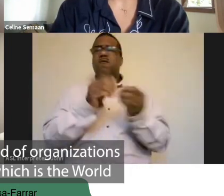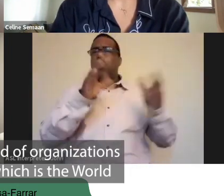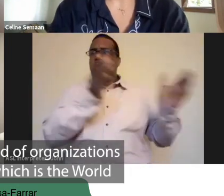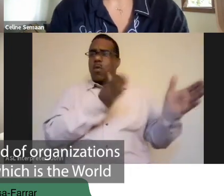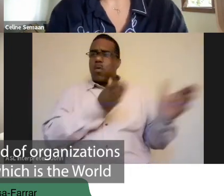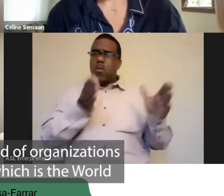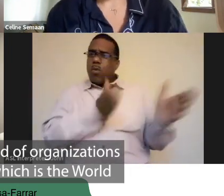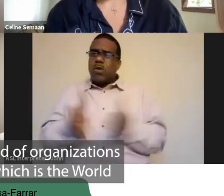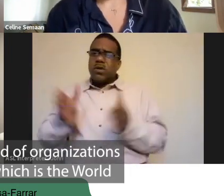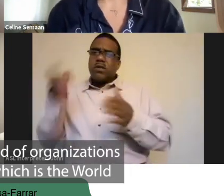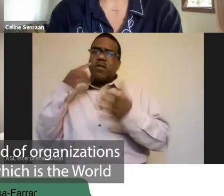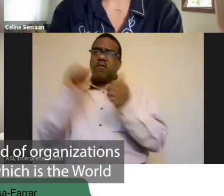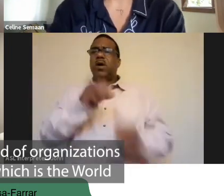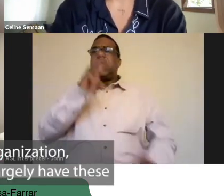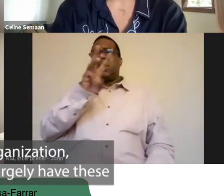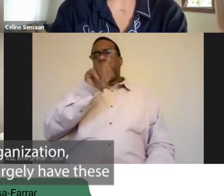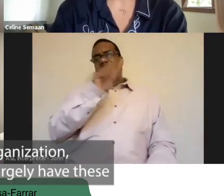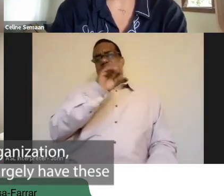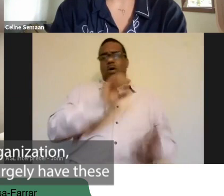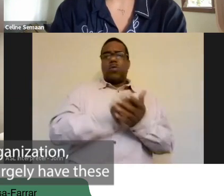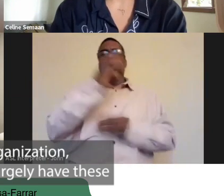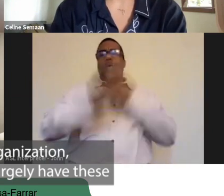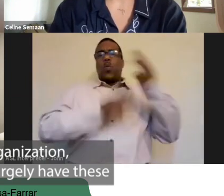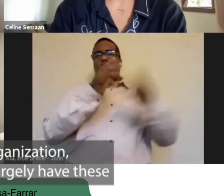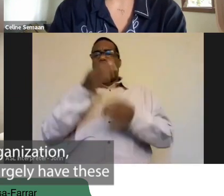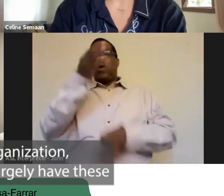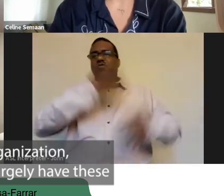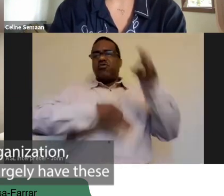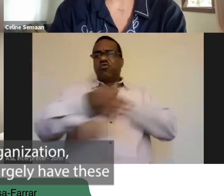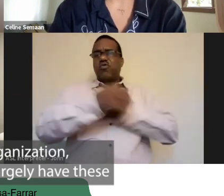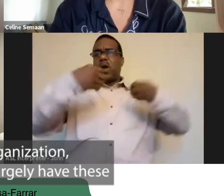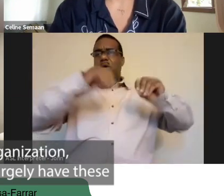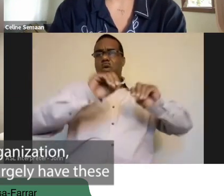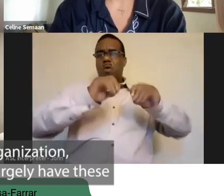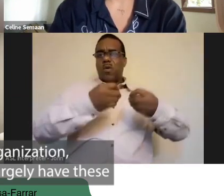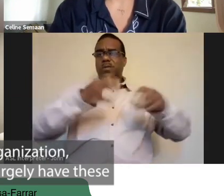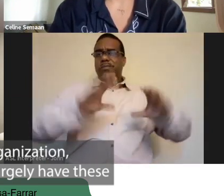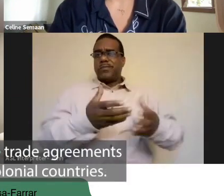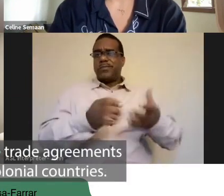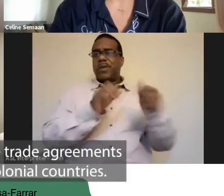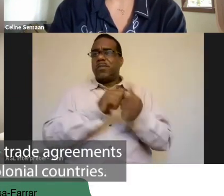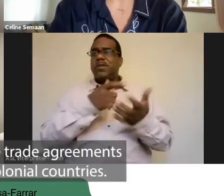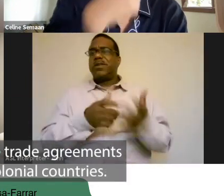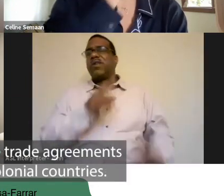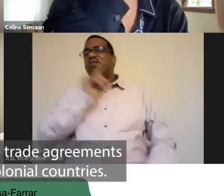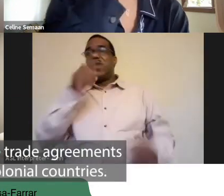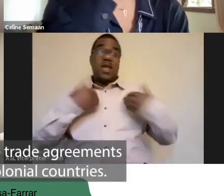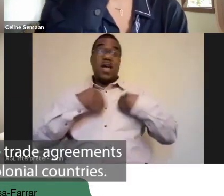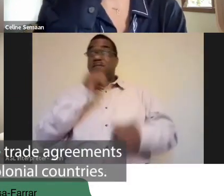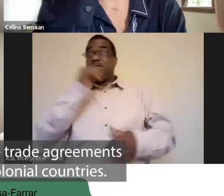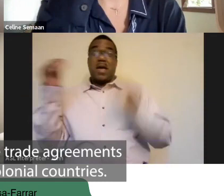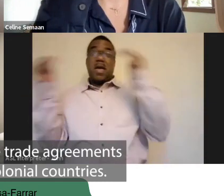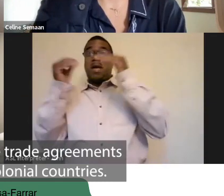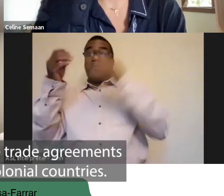the WTO, which is the World Trade Organization, the IMF, who largely have these really inequitable trade